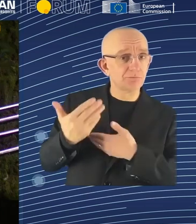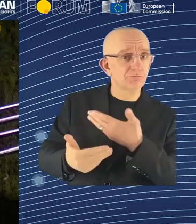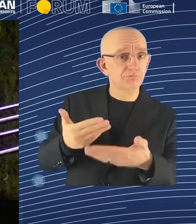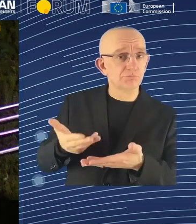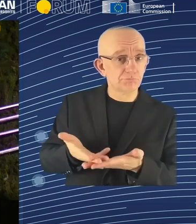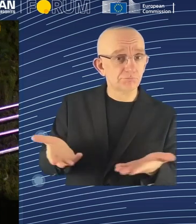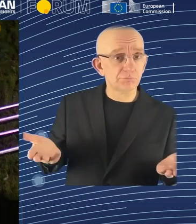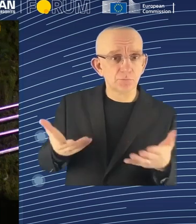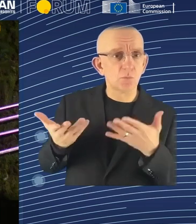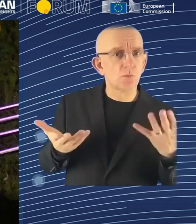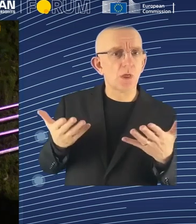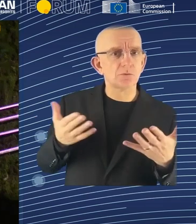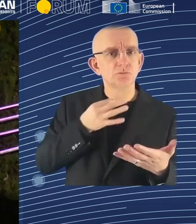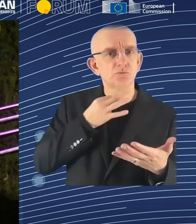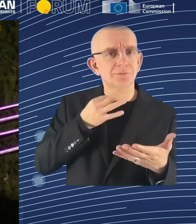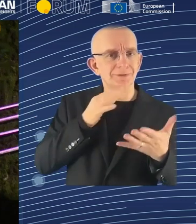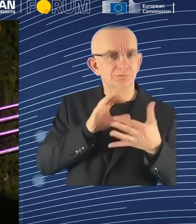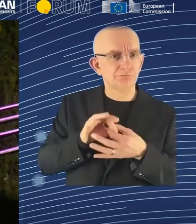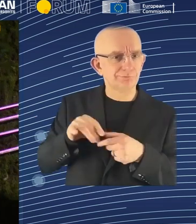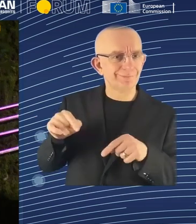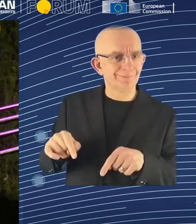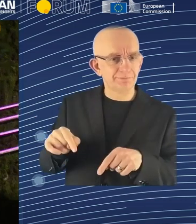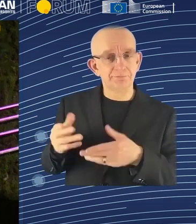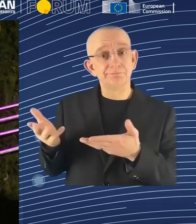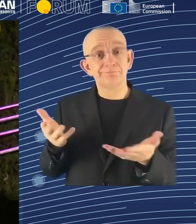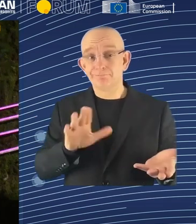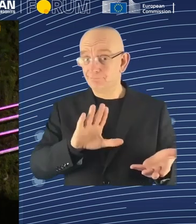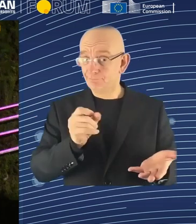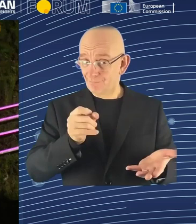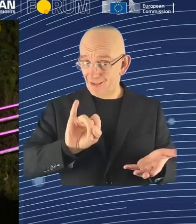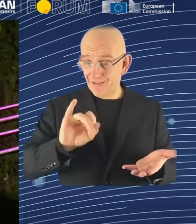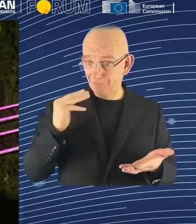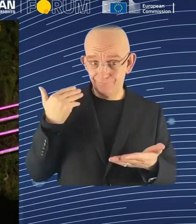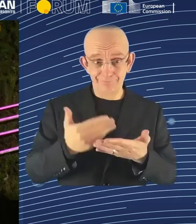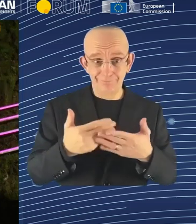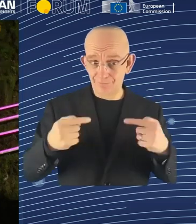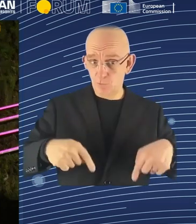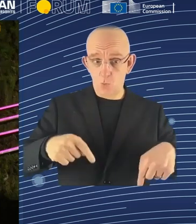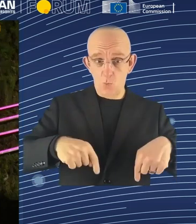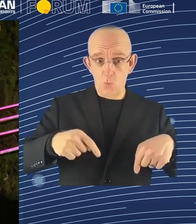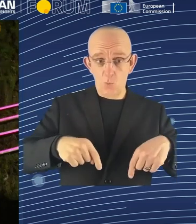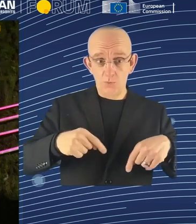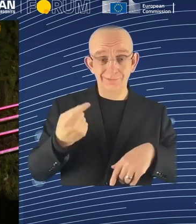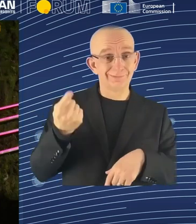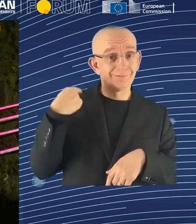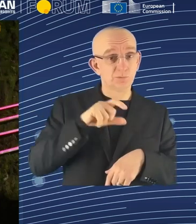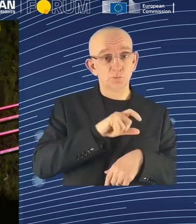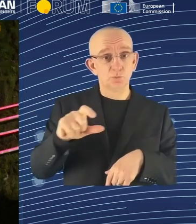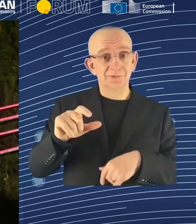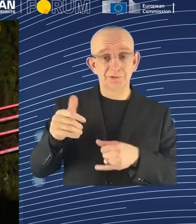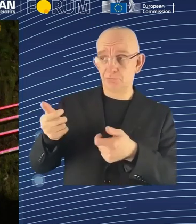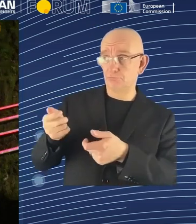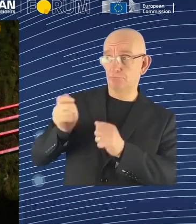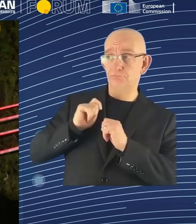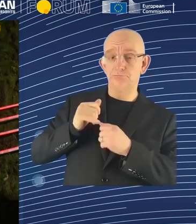award in Germany, because we try to use it as an assistance for our